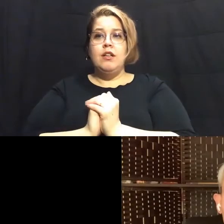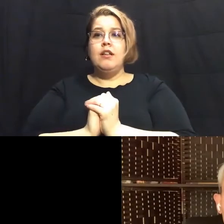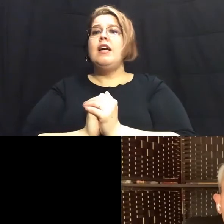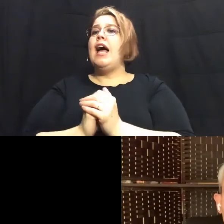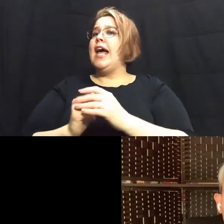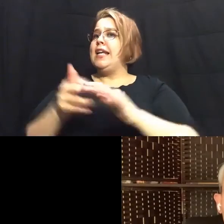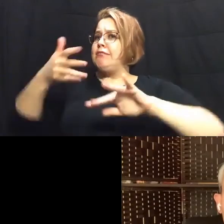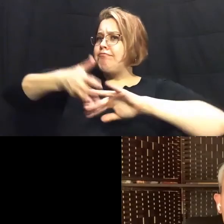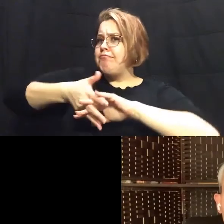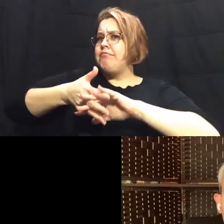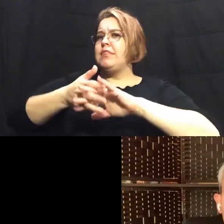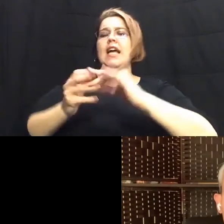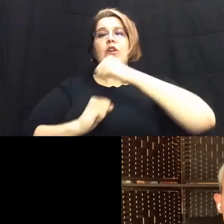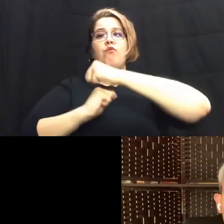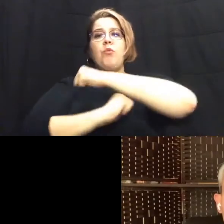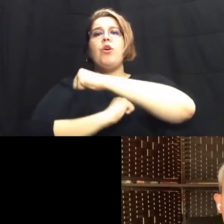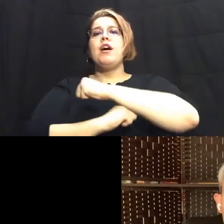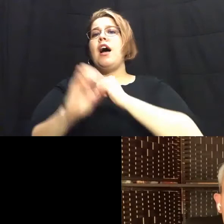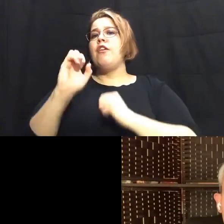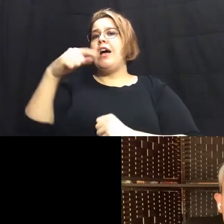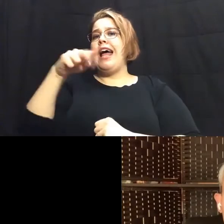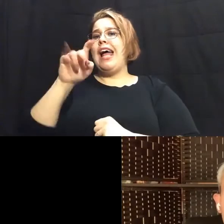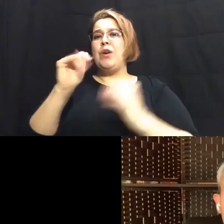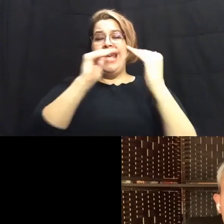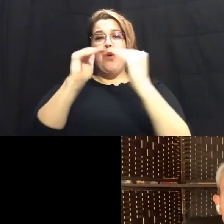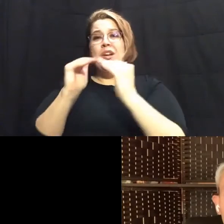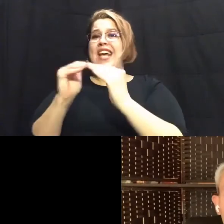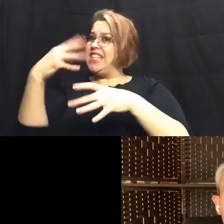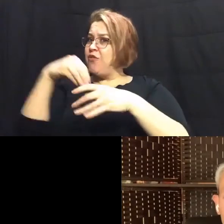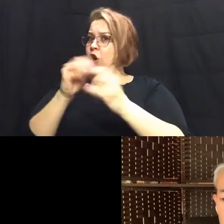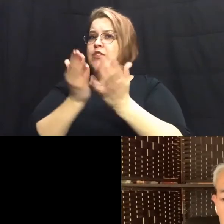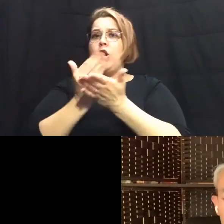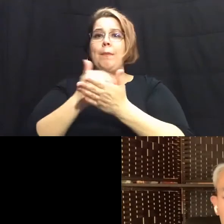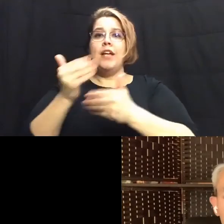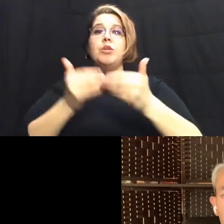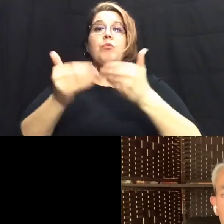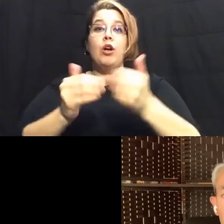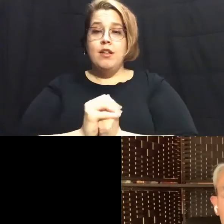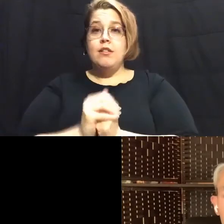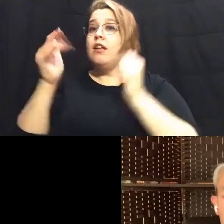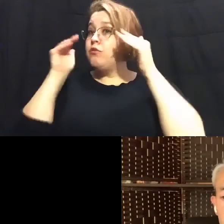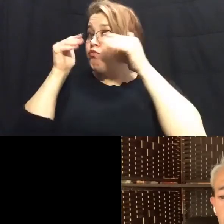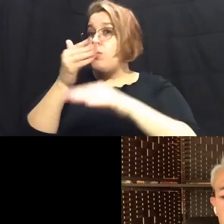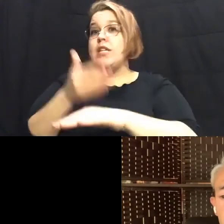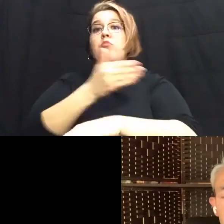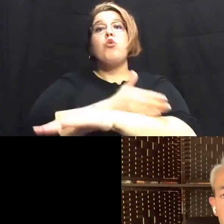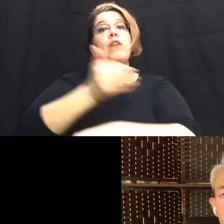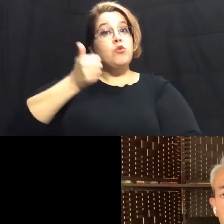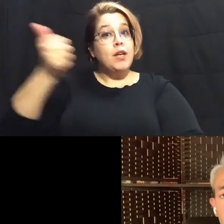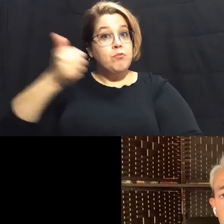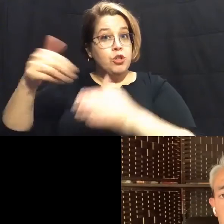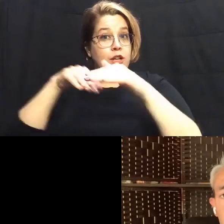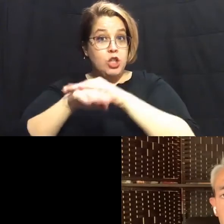of equity that we have now made part of the budgetary process here in san antonio it's focusing on improving transportation access